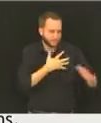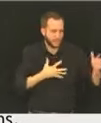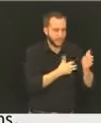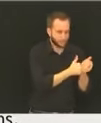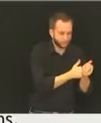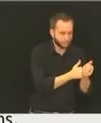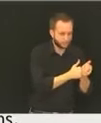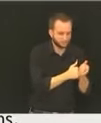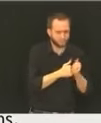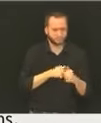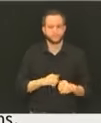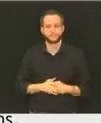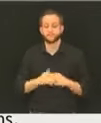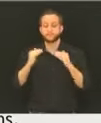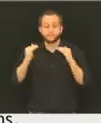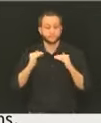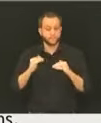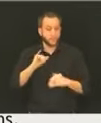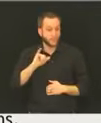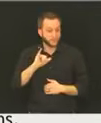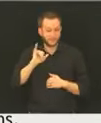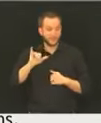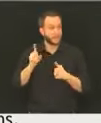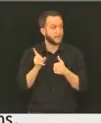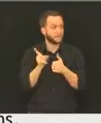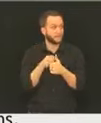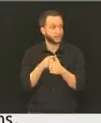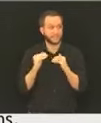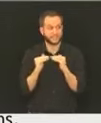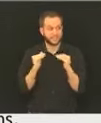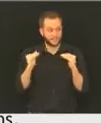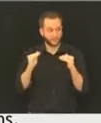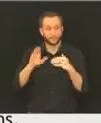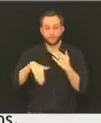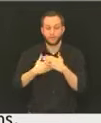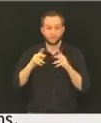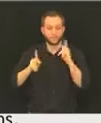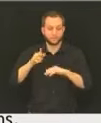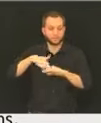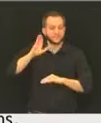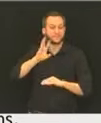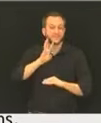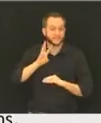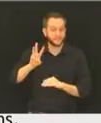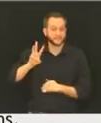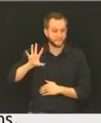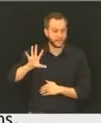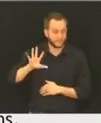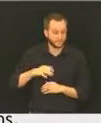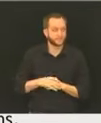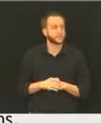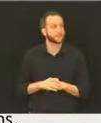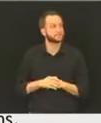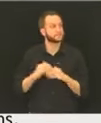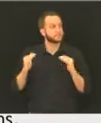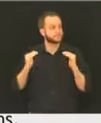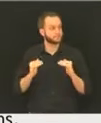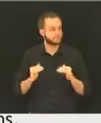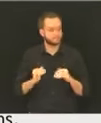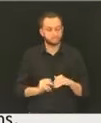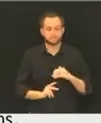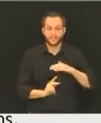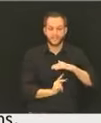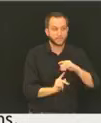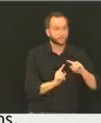Persons that are aged 65 or over, are teachers, K-12 teachers,